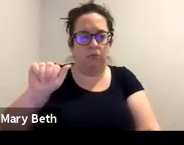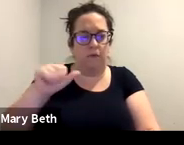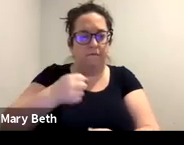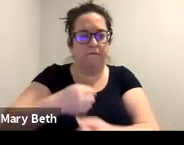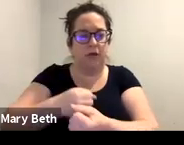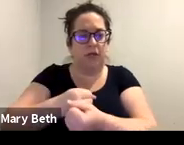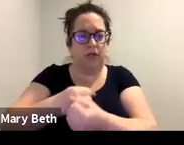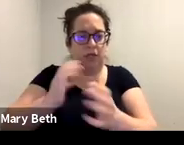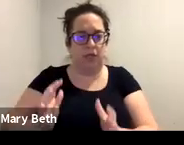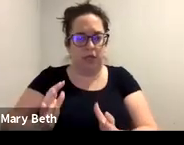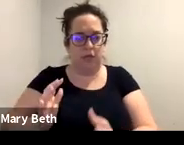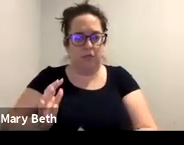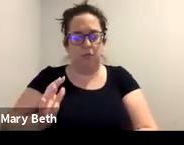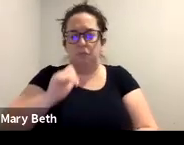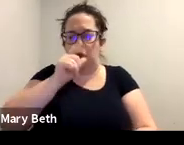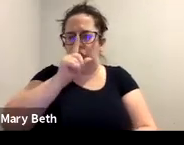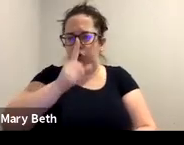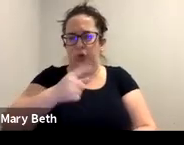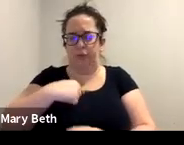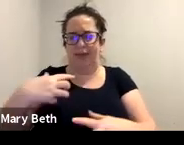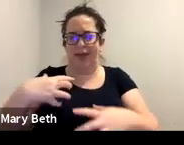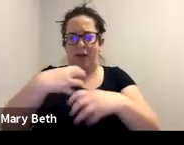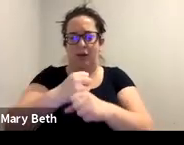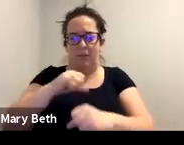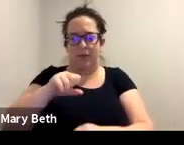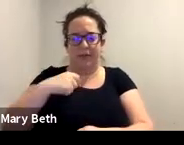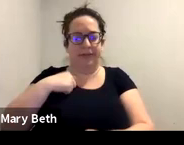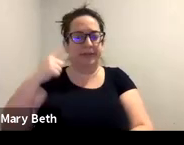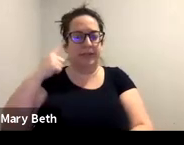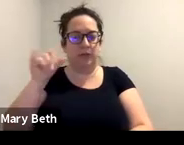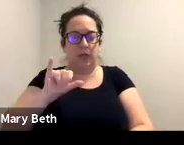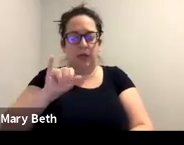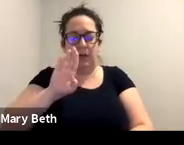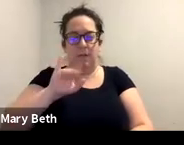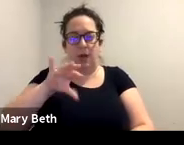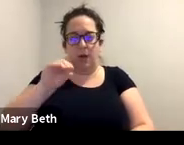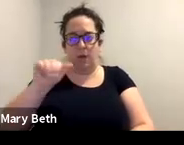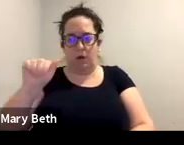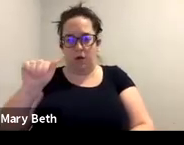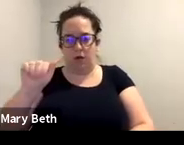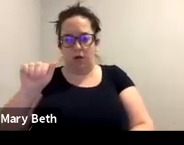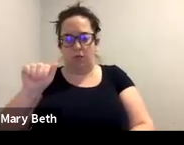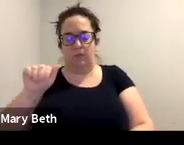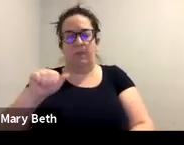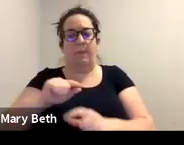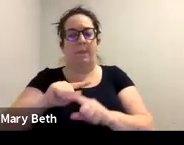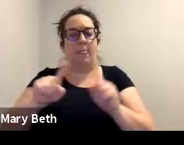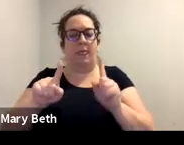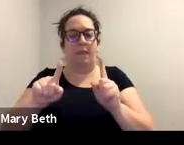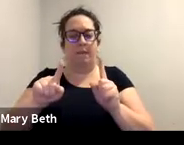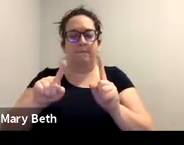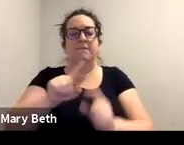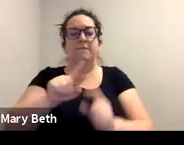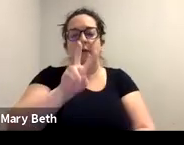in place. Um, so in most cases you should be fine, but the main thing is in your information and